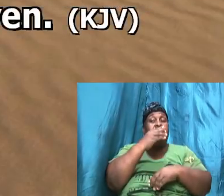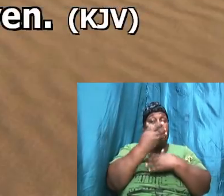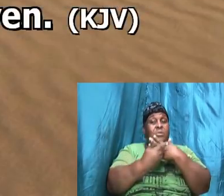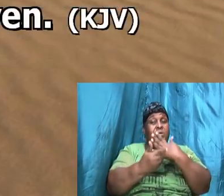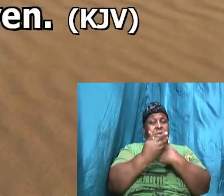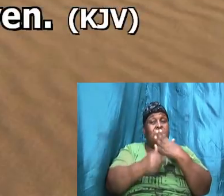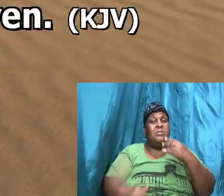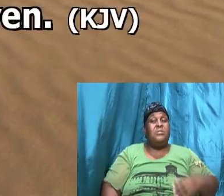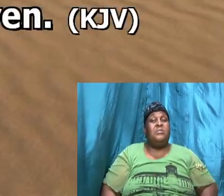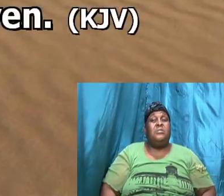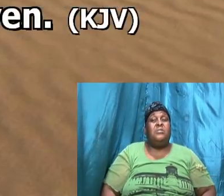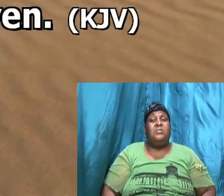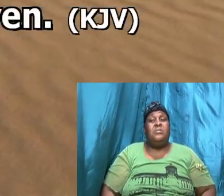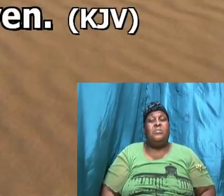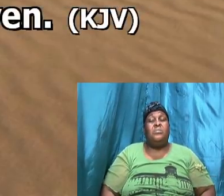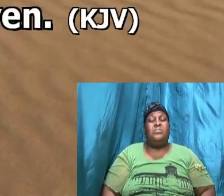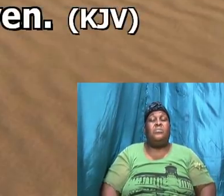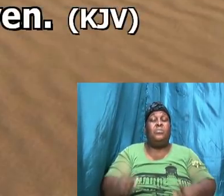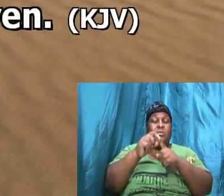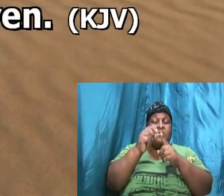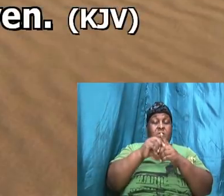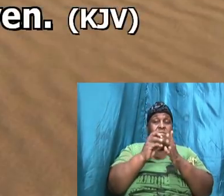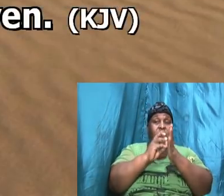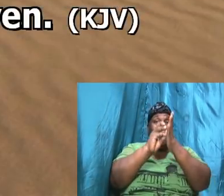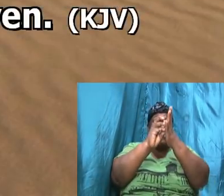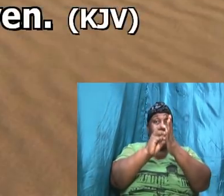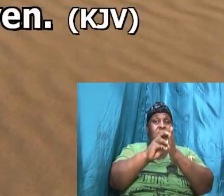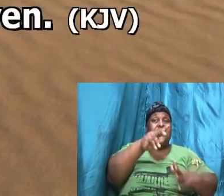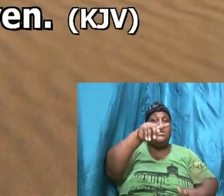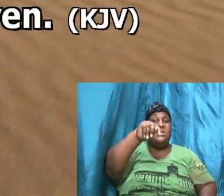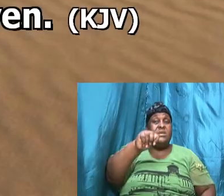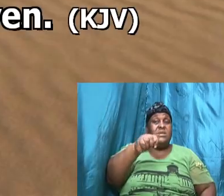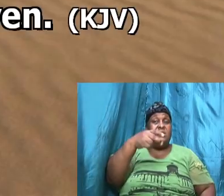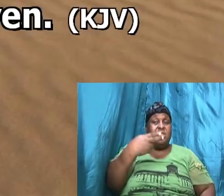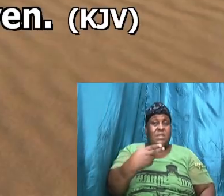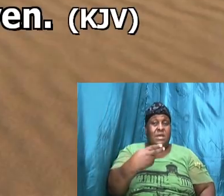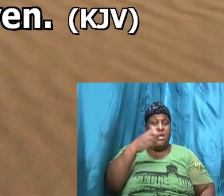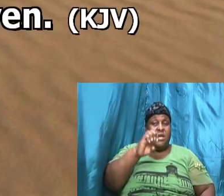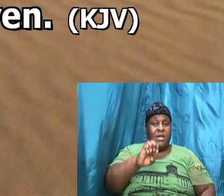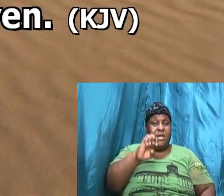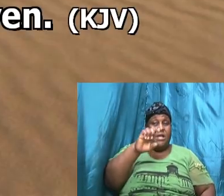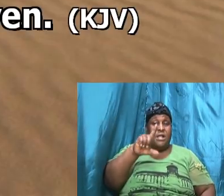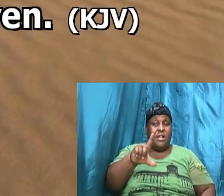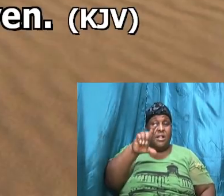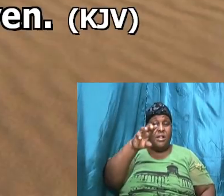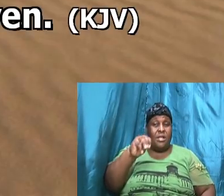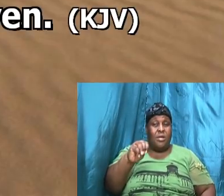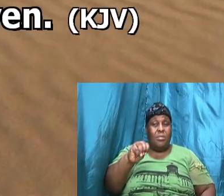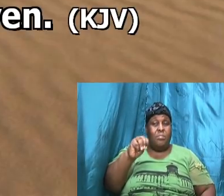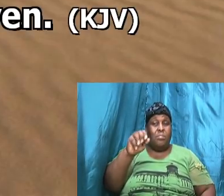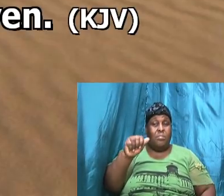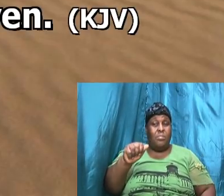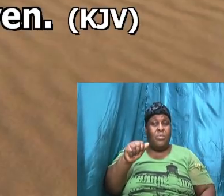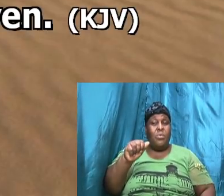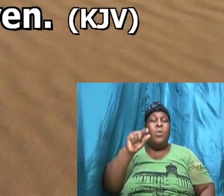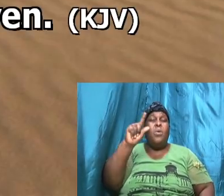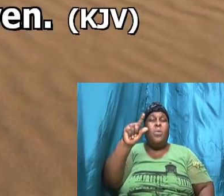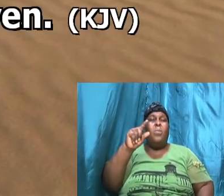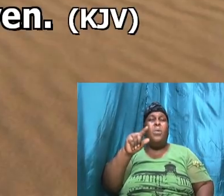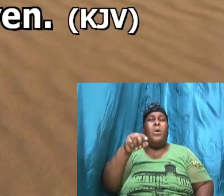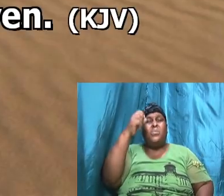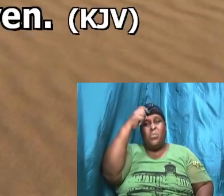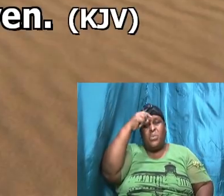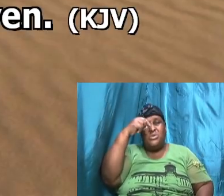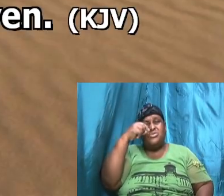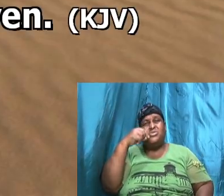is Thelma the word means what one wishes to or has determined